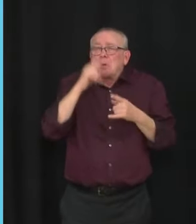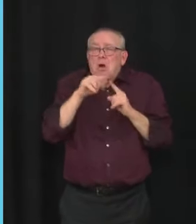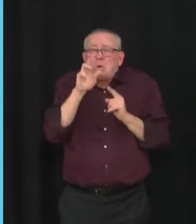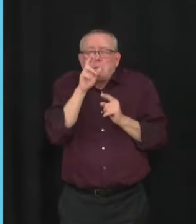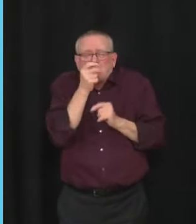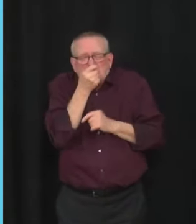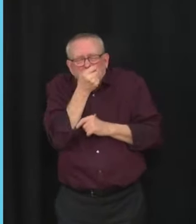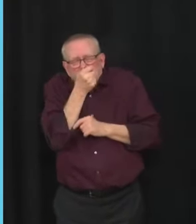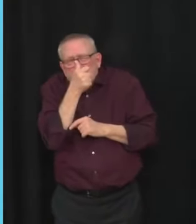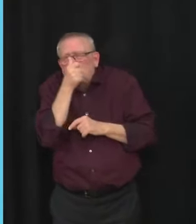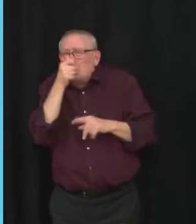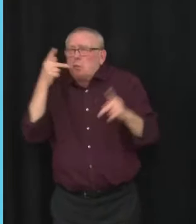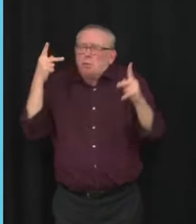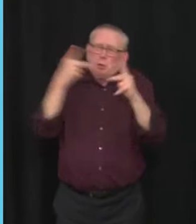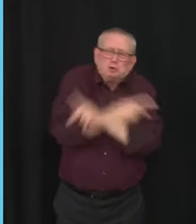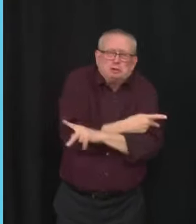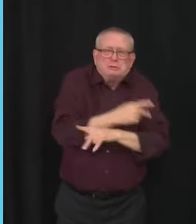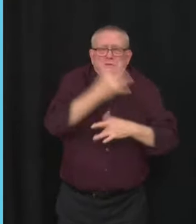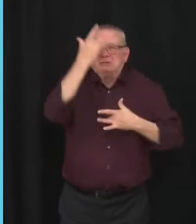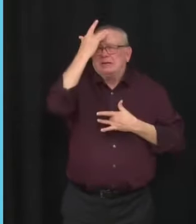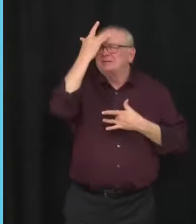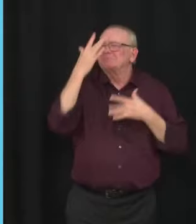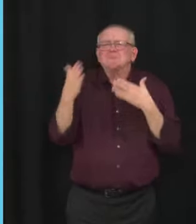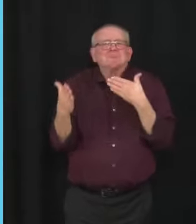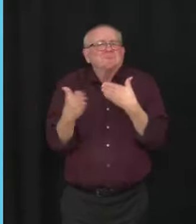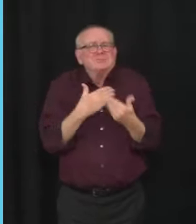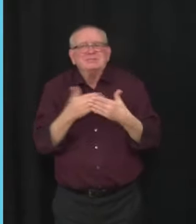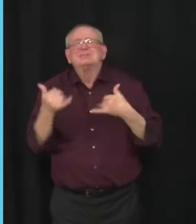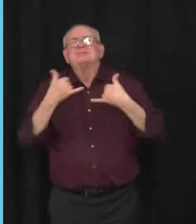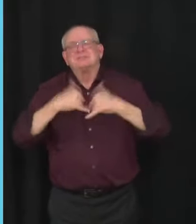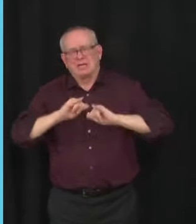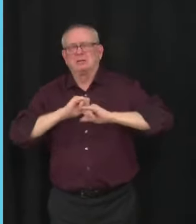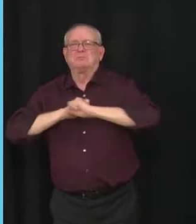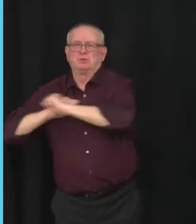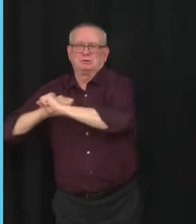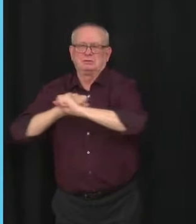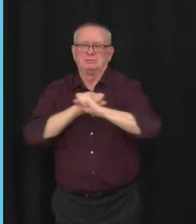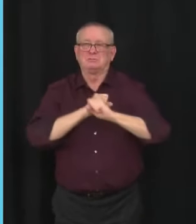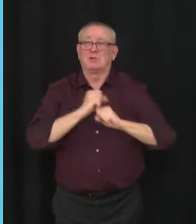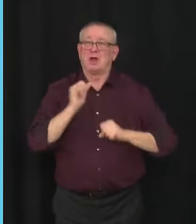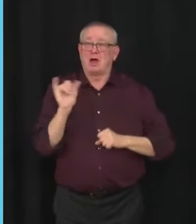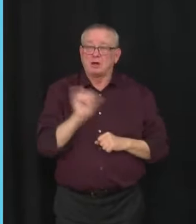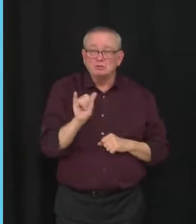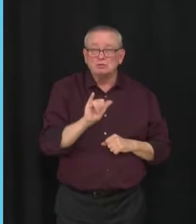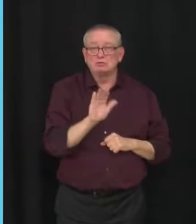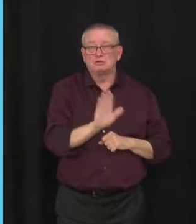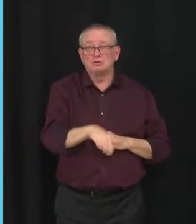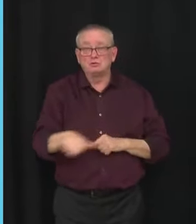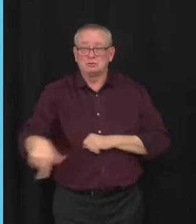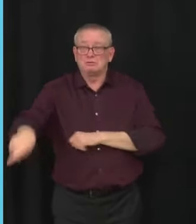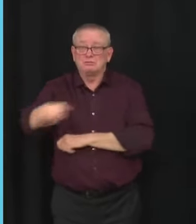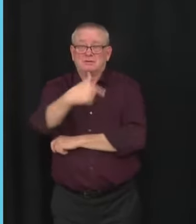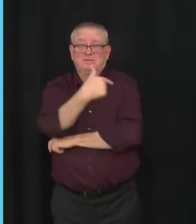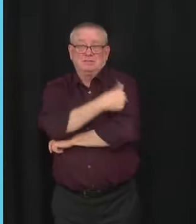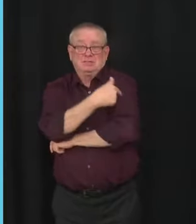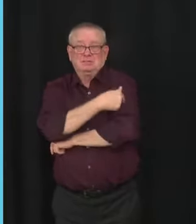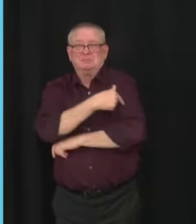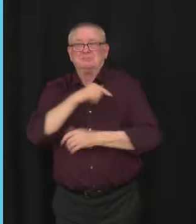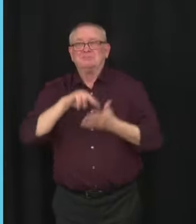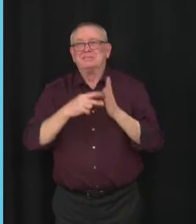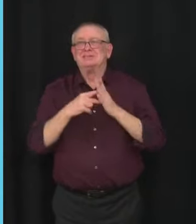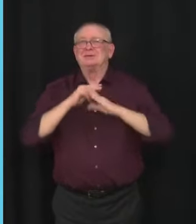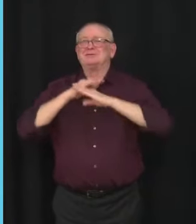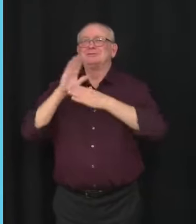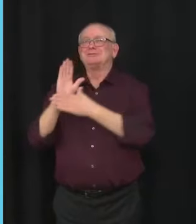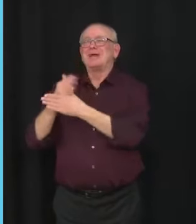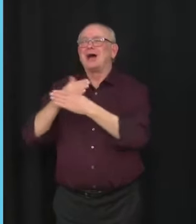having more Albertans of any age vaccinated will help to further limit the spread of COVID-19 in our province, which will help to keep everyone